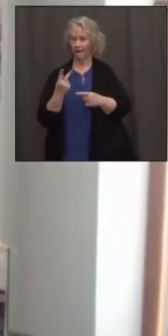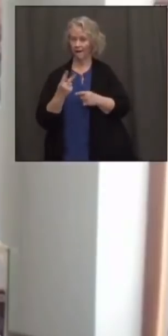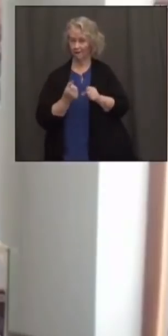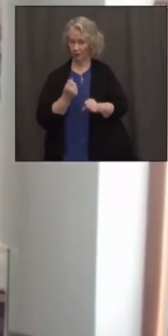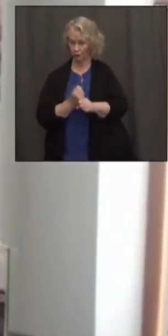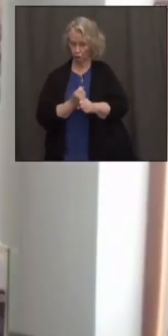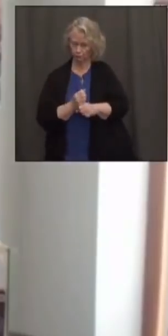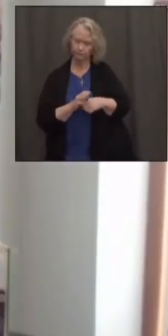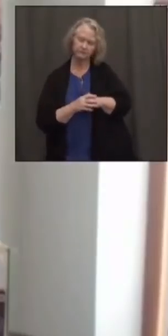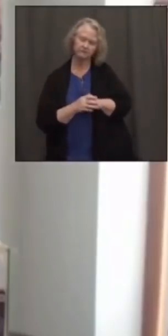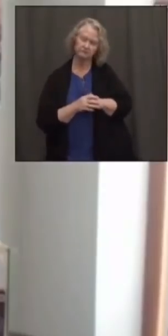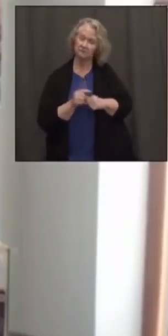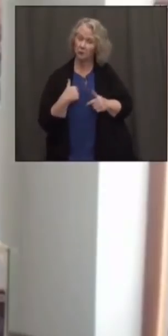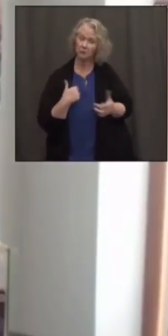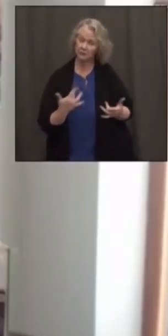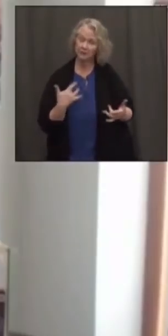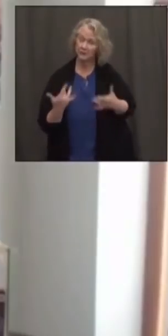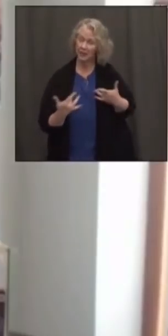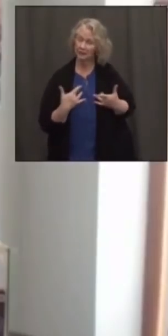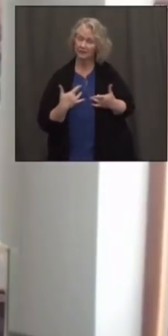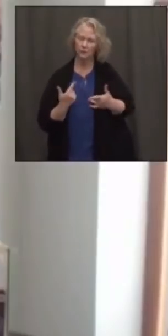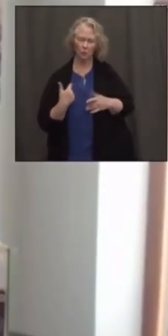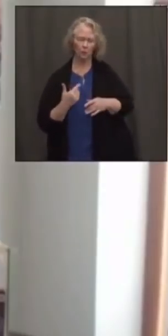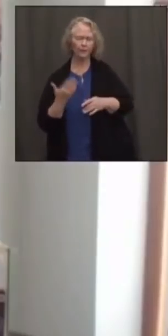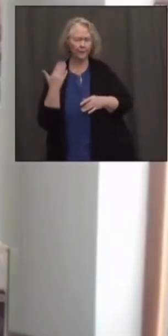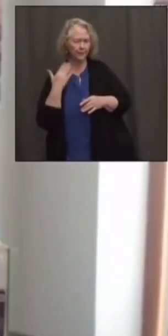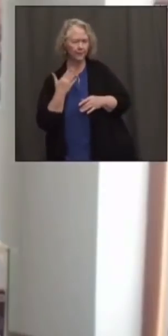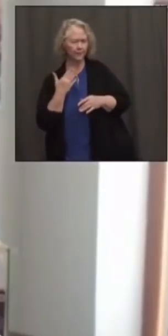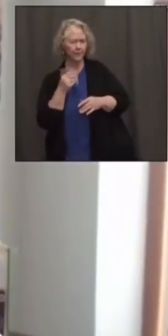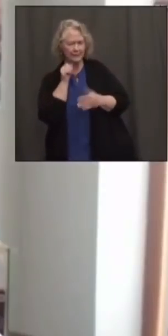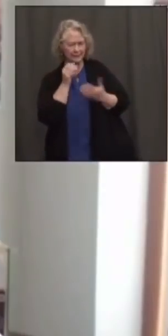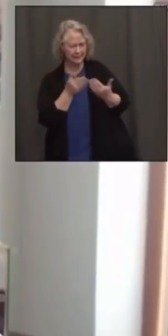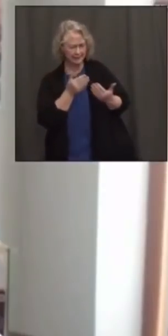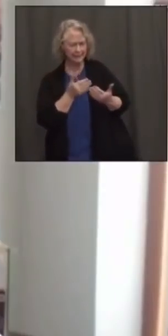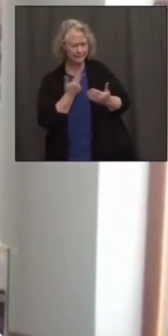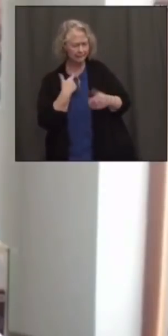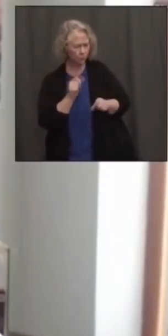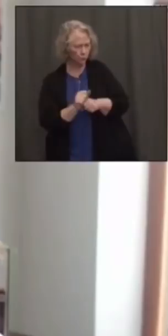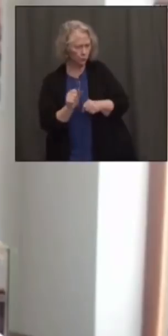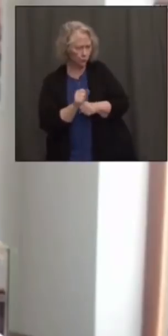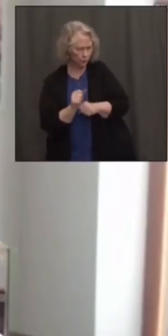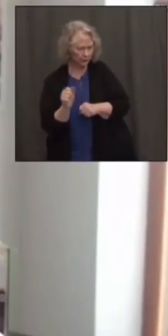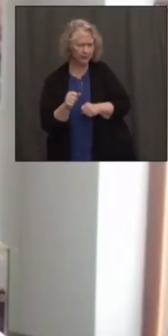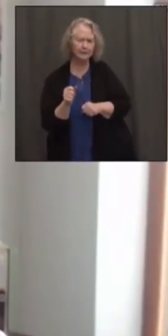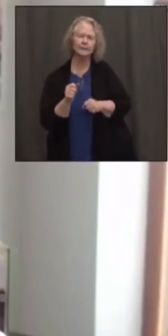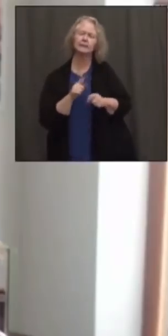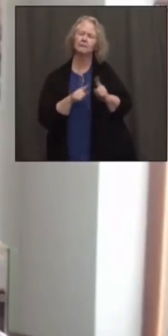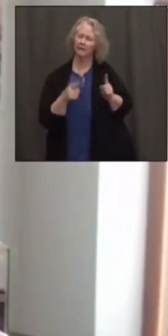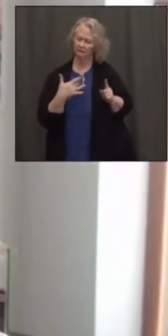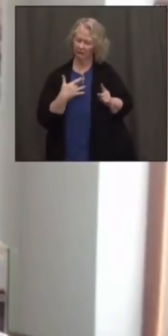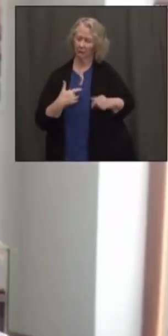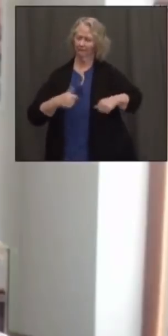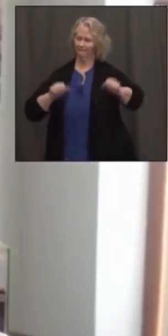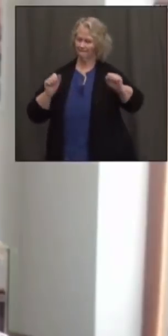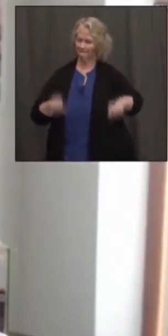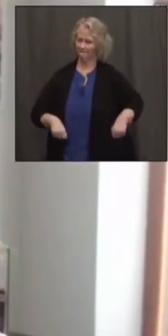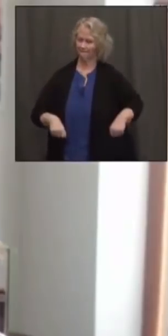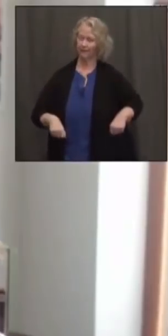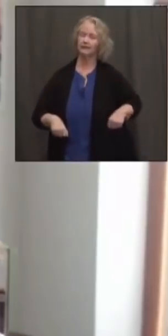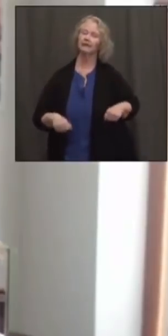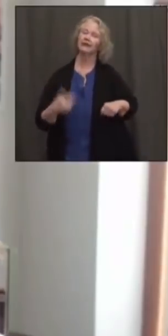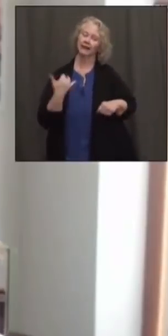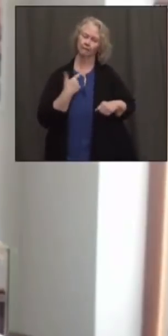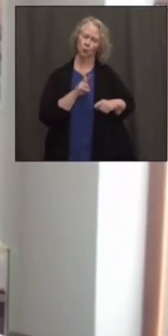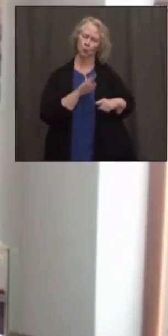So, as I said, we're excited about that. We know that there's work to be done, but we know that we can get in there and get it done with